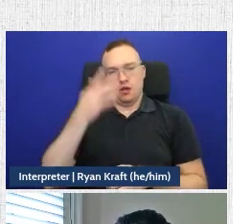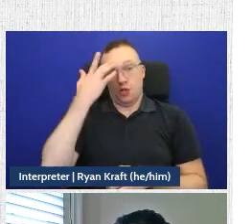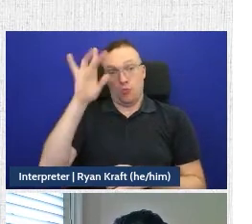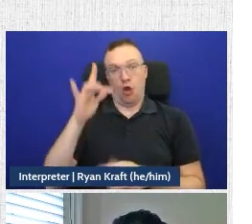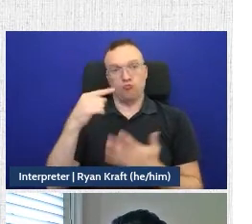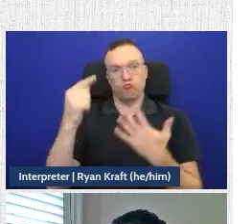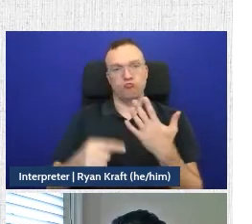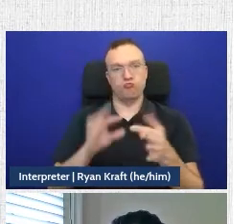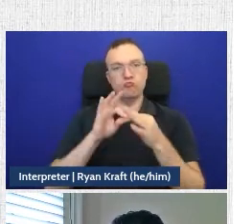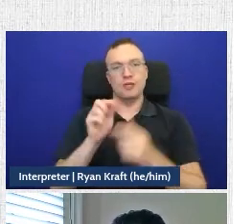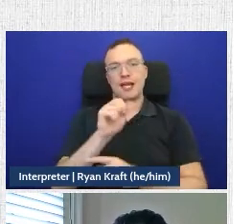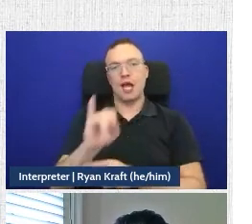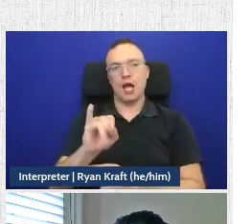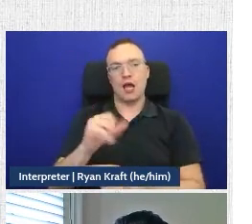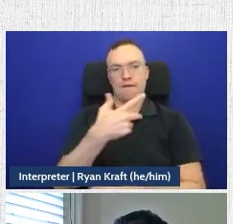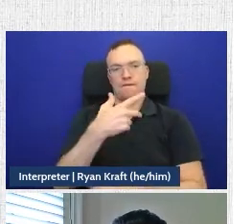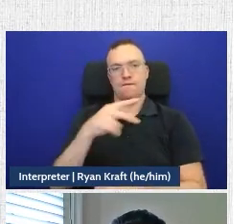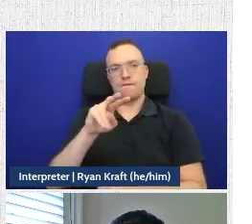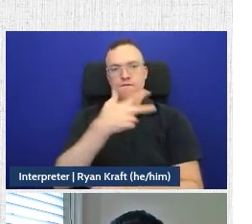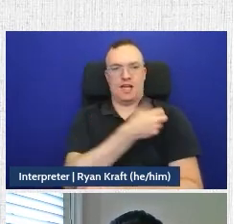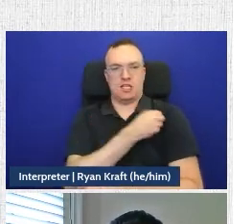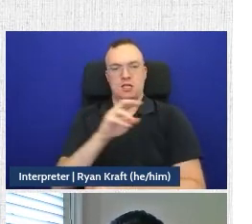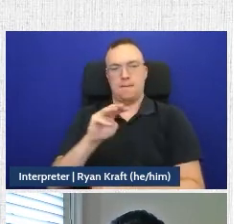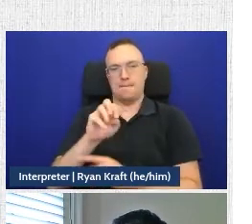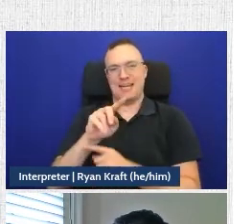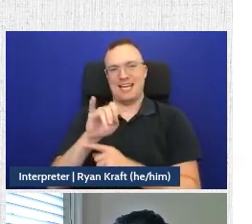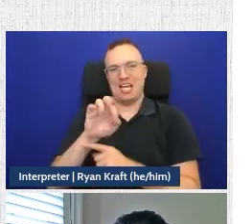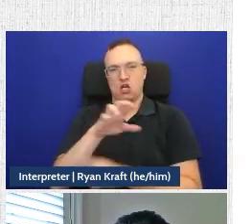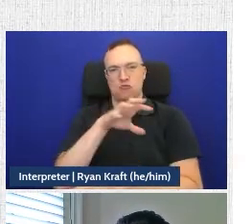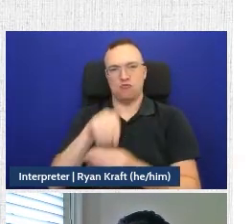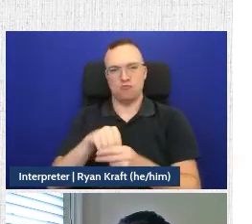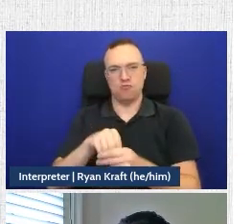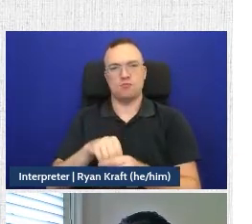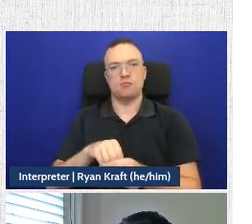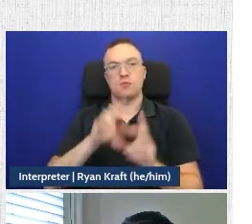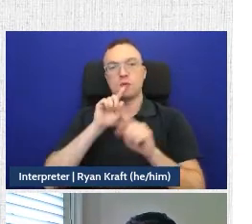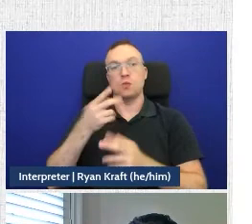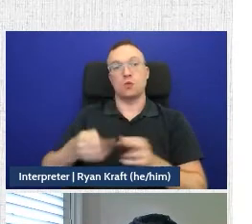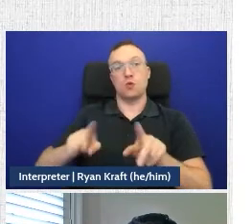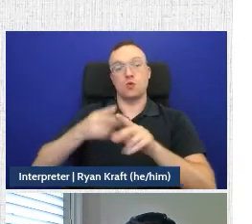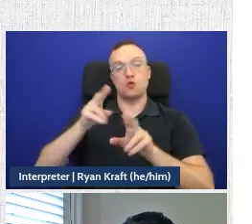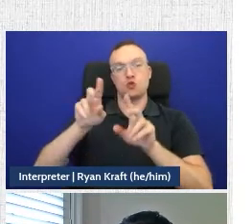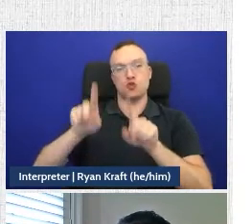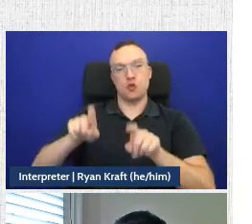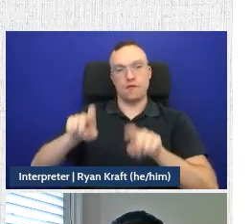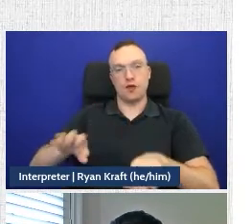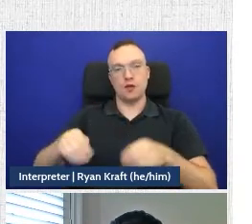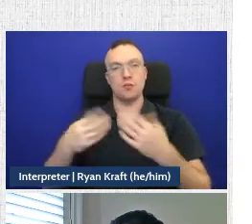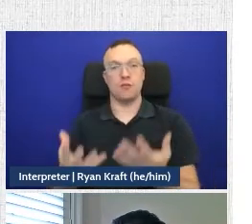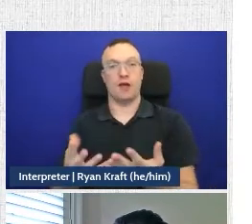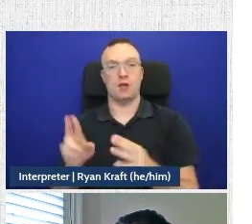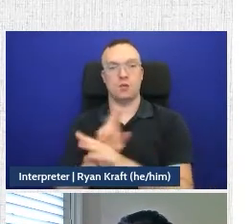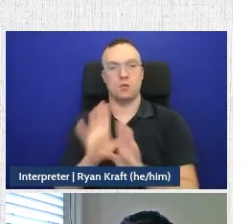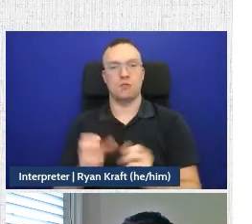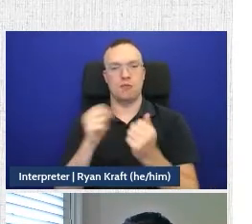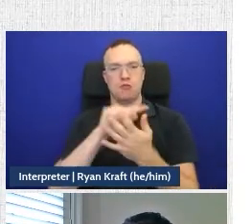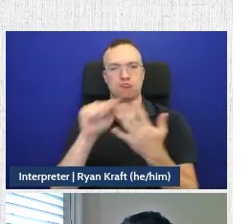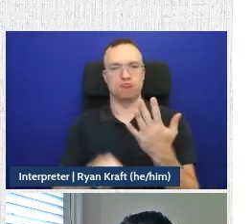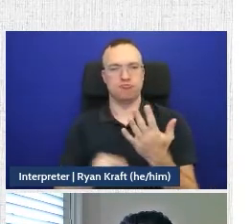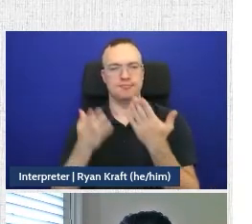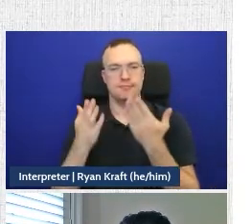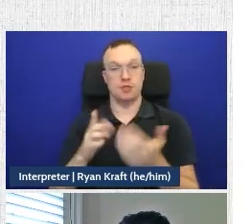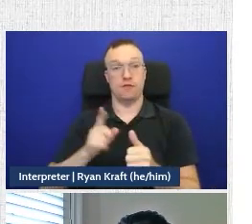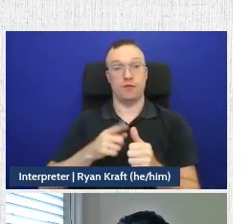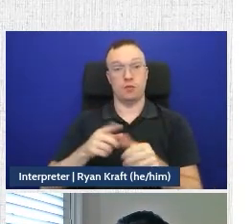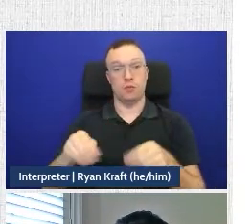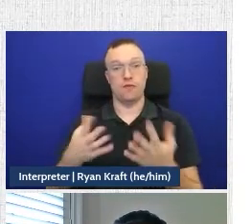AI part of Vaccine Mediators comes into play. And so by entering our short survey, users are provided with several things. Firstly, they're provided